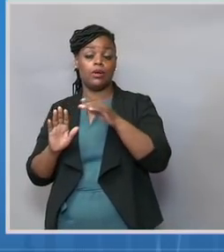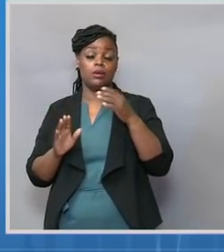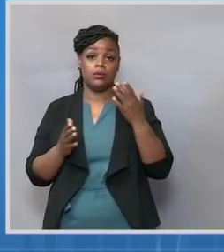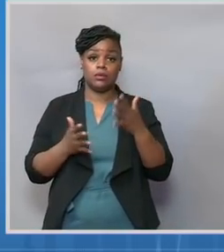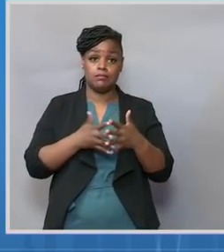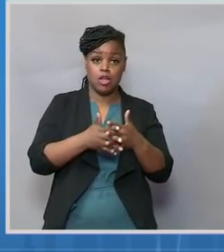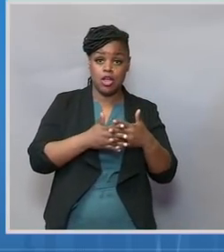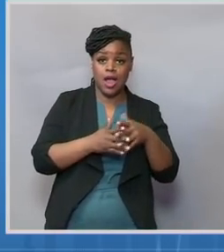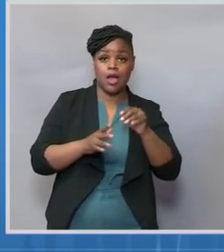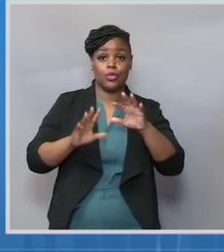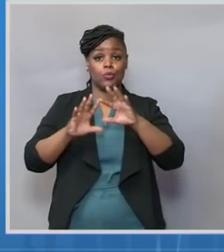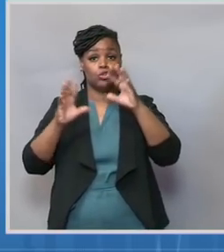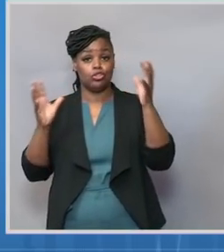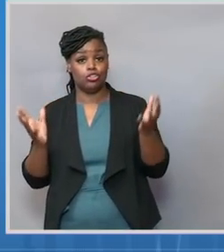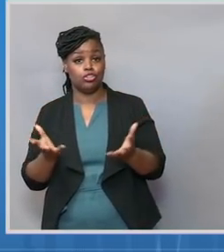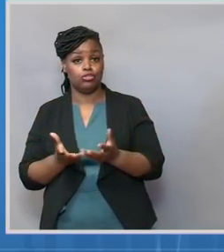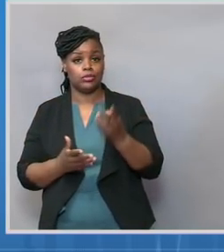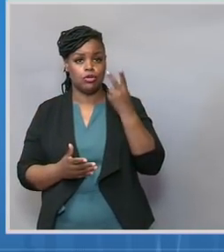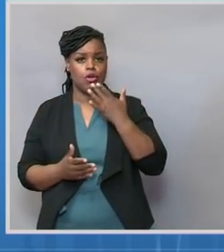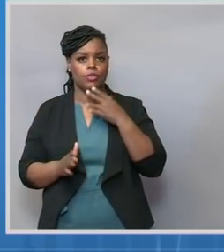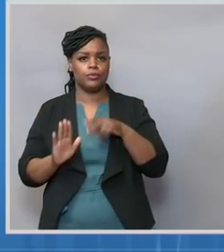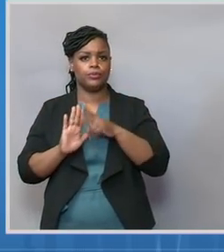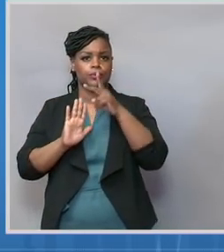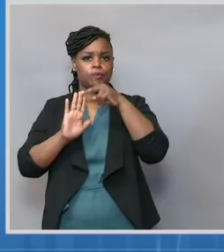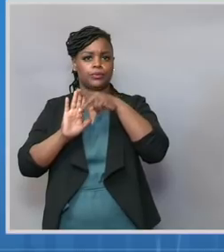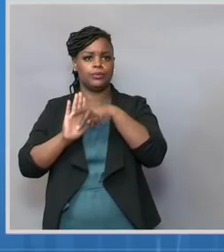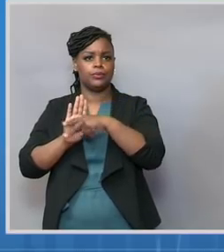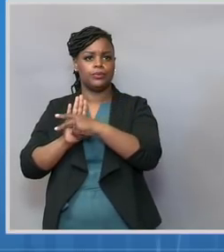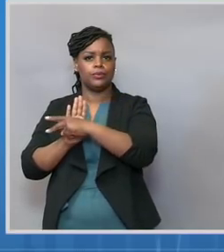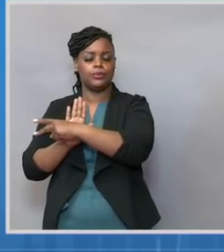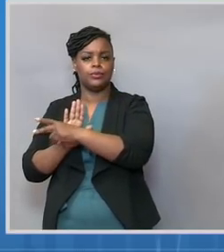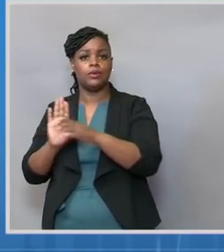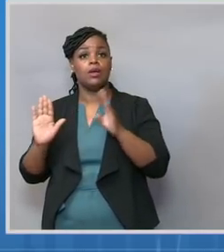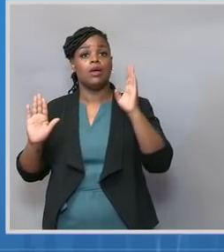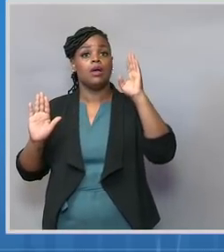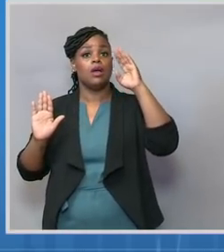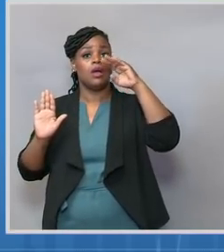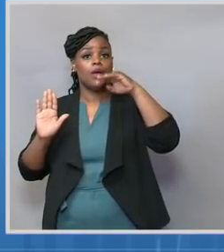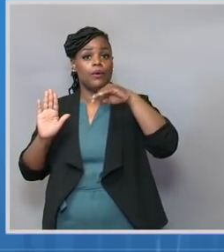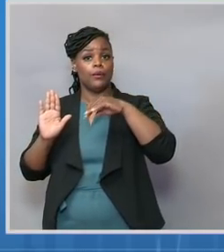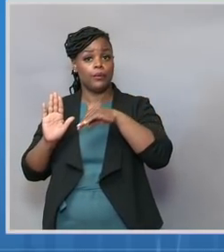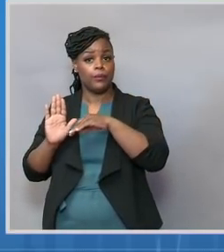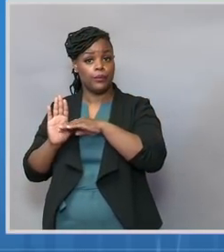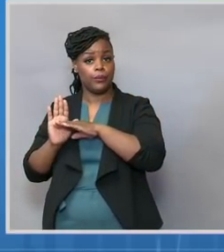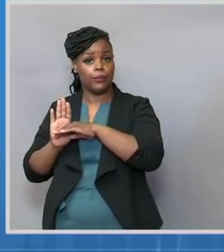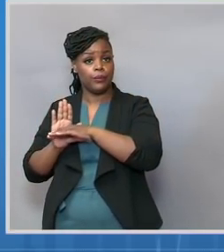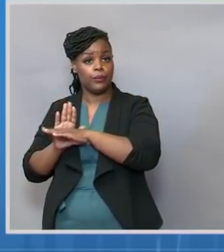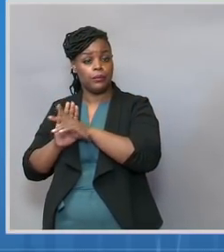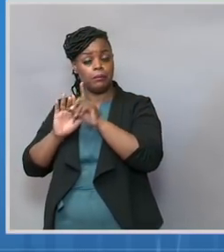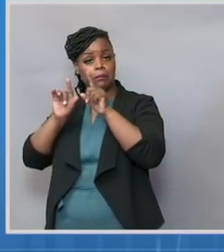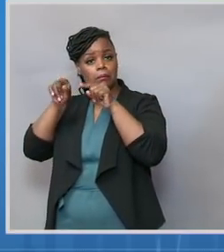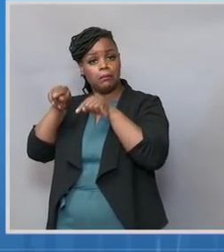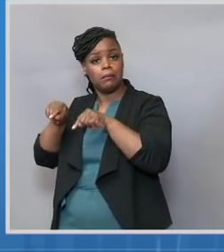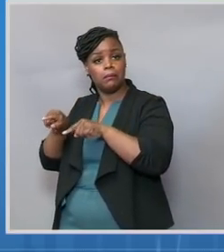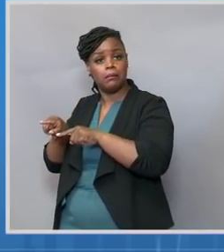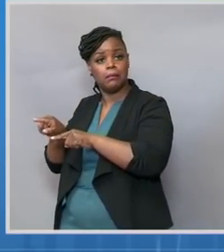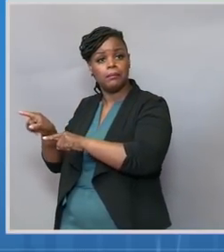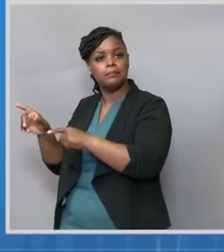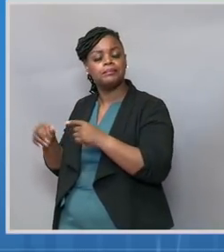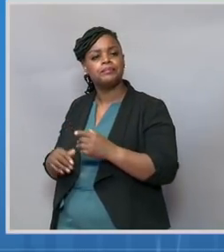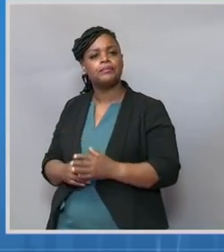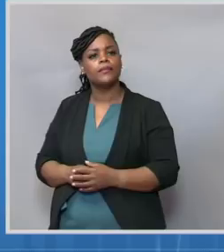rate of individuals has come down very, very likely due to best practices being